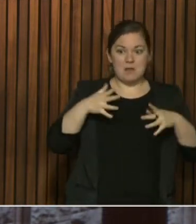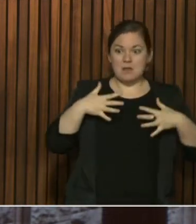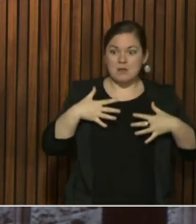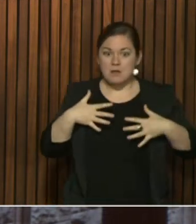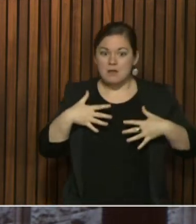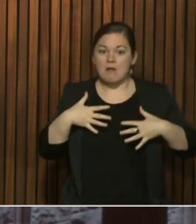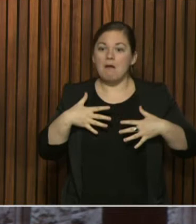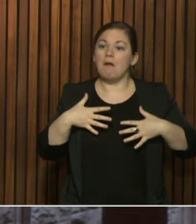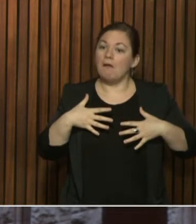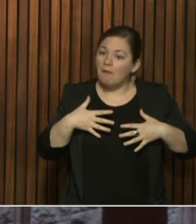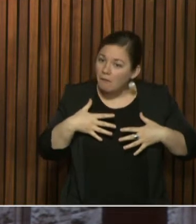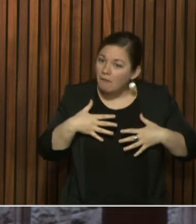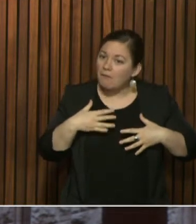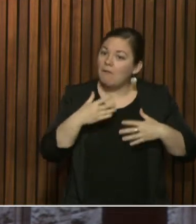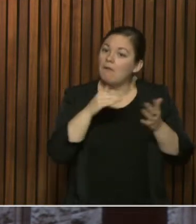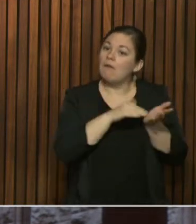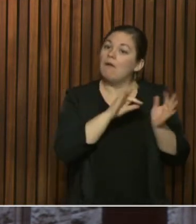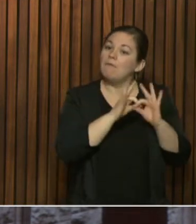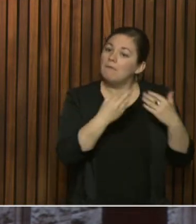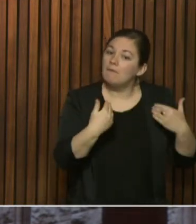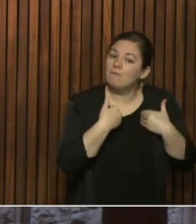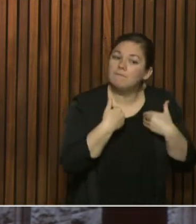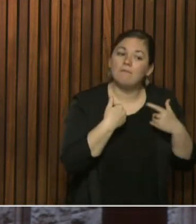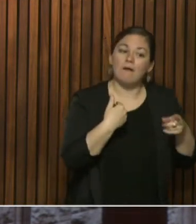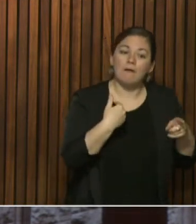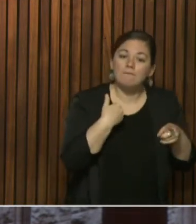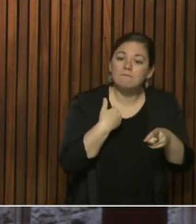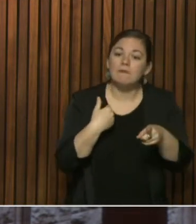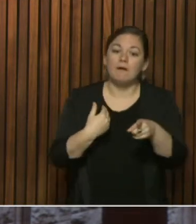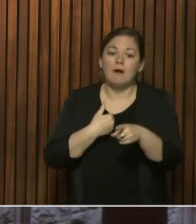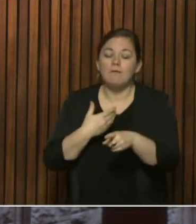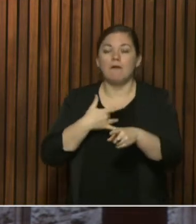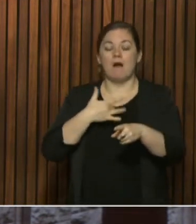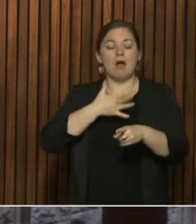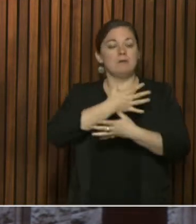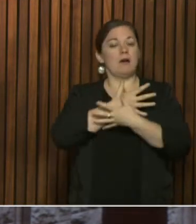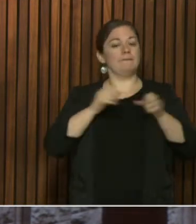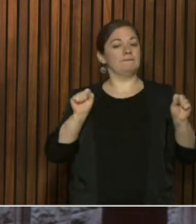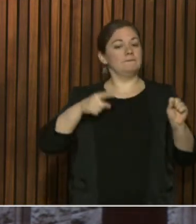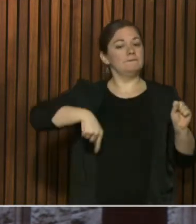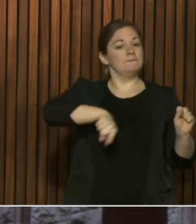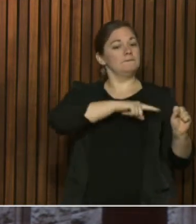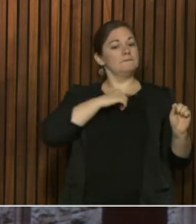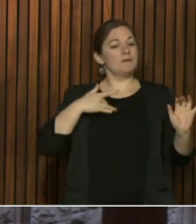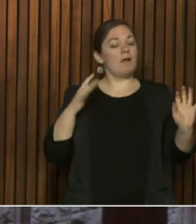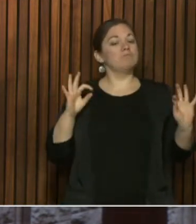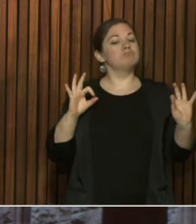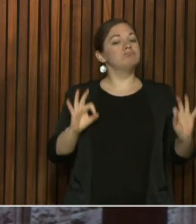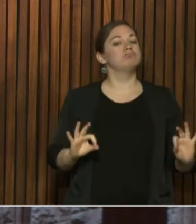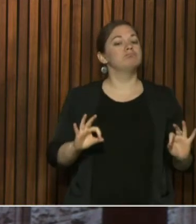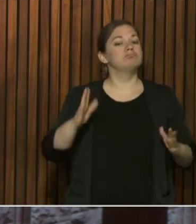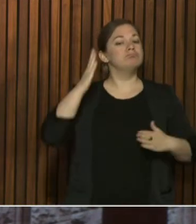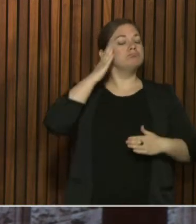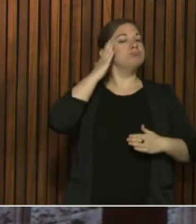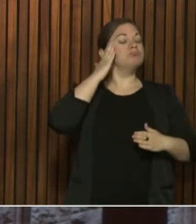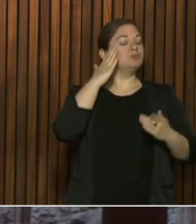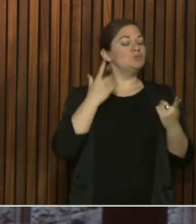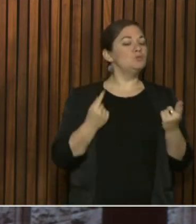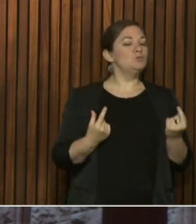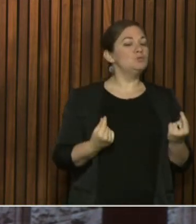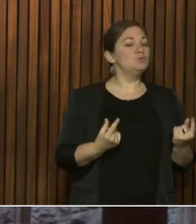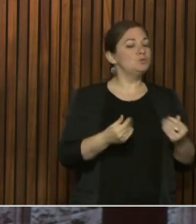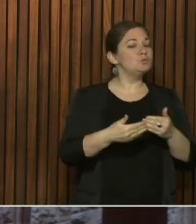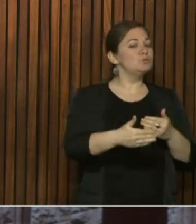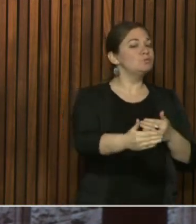they feel it is done in a timely way and a way that answers their concerns and gives them advice and direction that's appropriate at all times